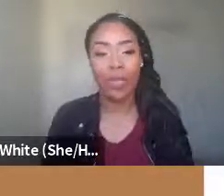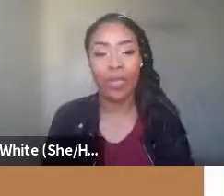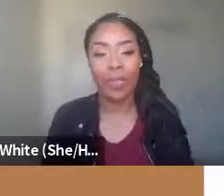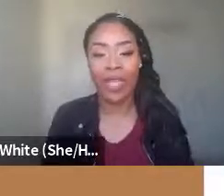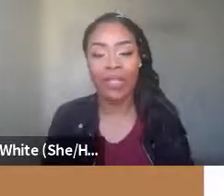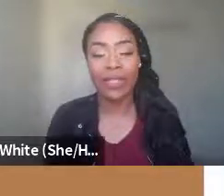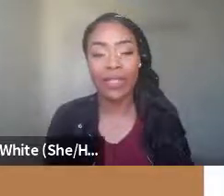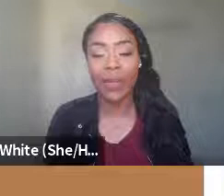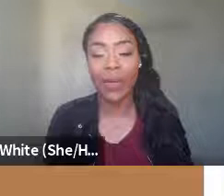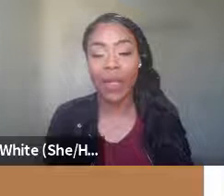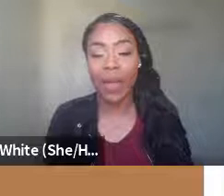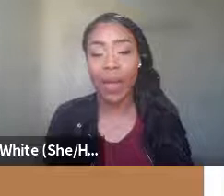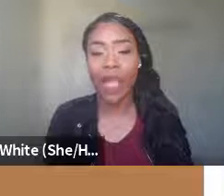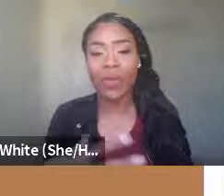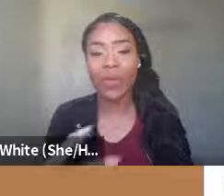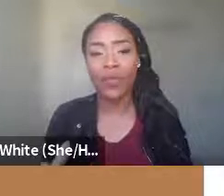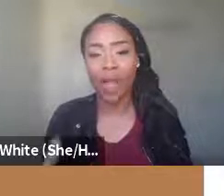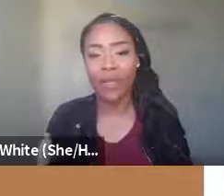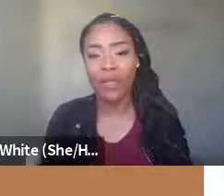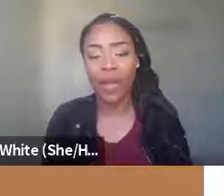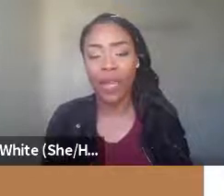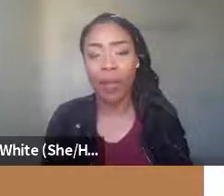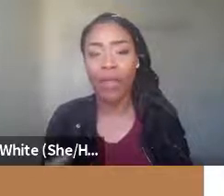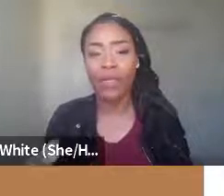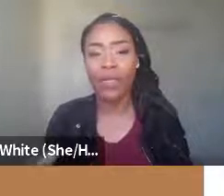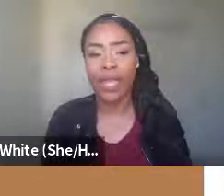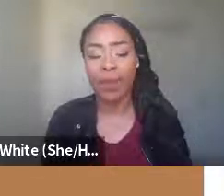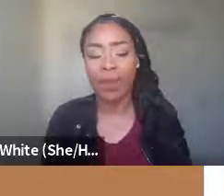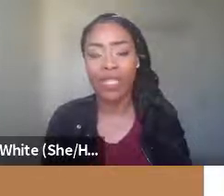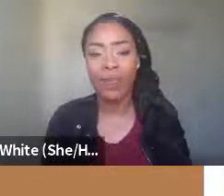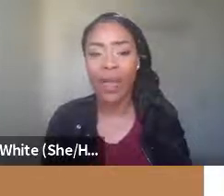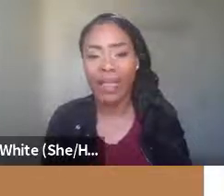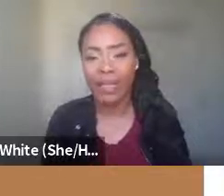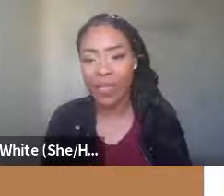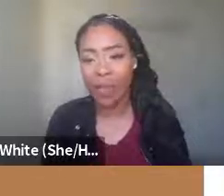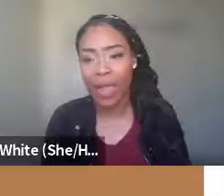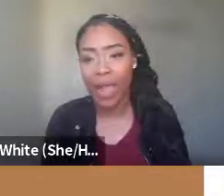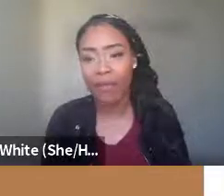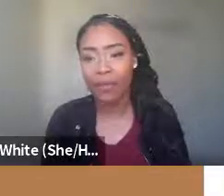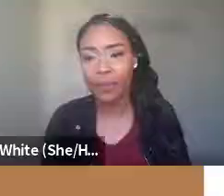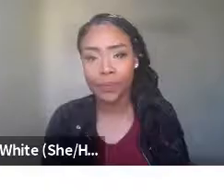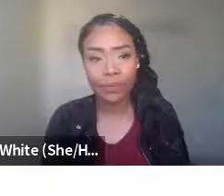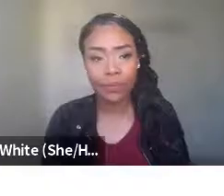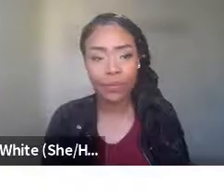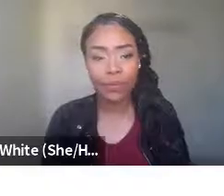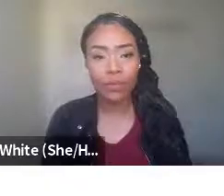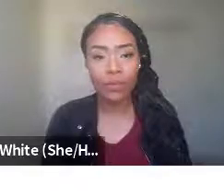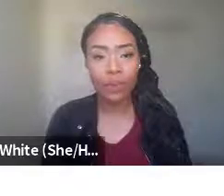is not what implicit bias is. And so as we move throughout this training, I want you to think about some of the biases that you might have.